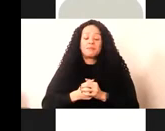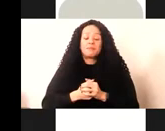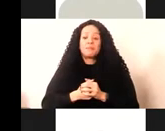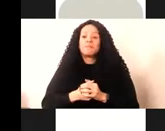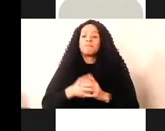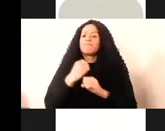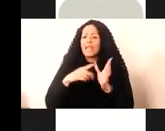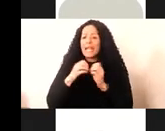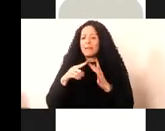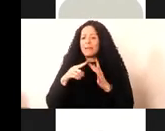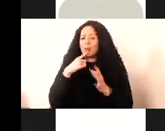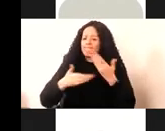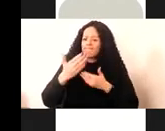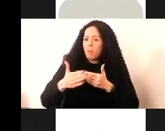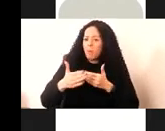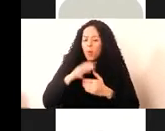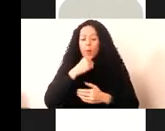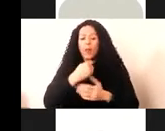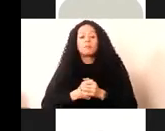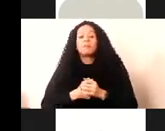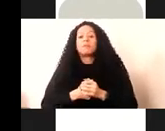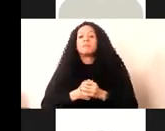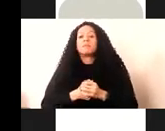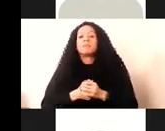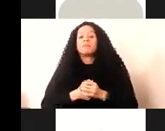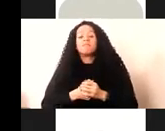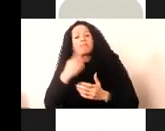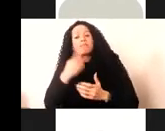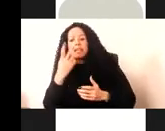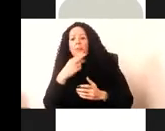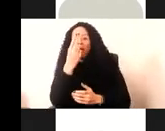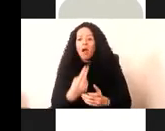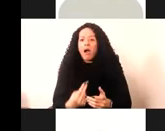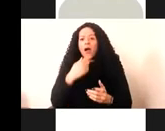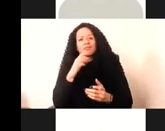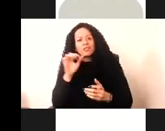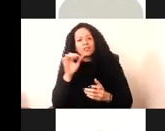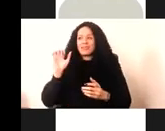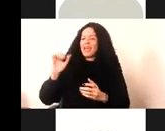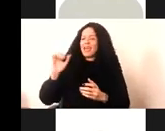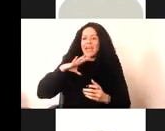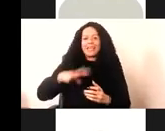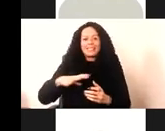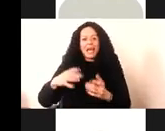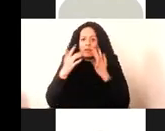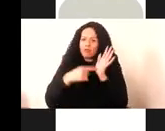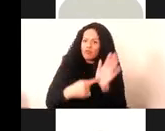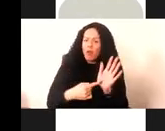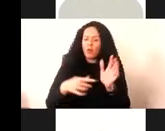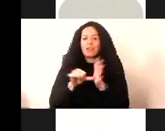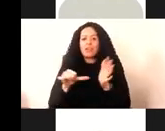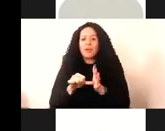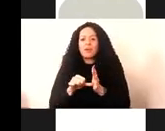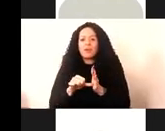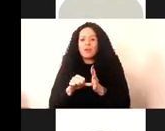Gabby, I'm sure will outline in a moment, notions of artist or authorial intent become extremely complicated where objects are